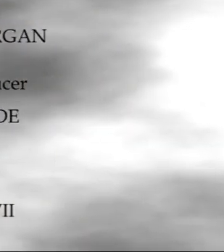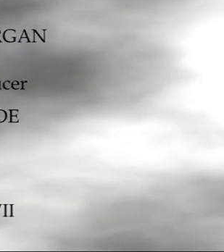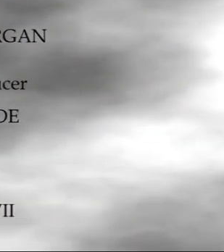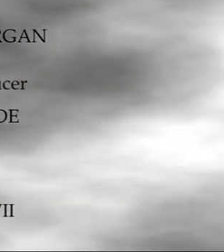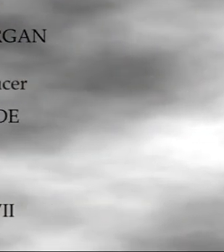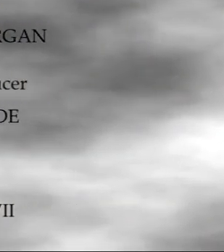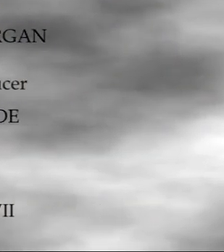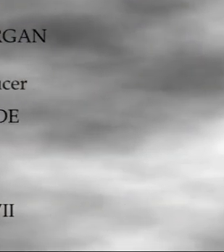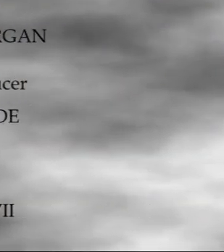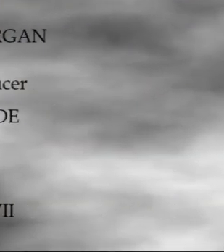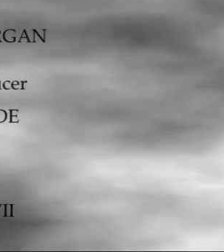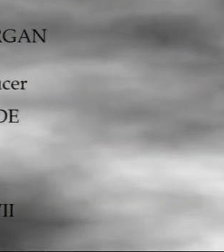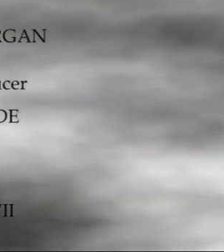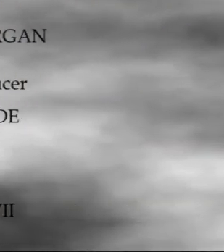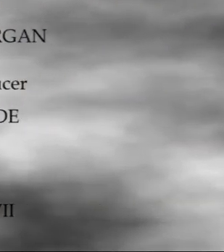Yeah, that's . . . .